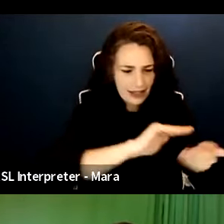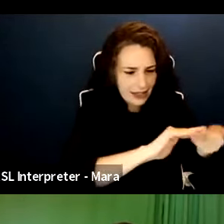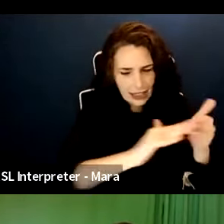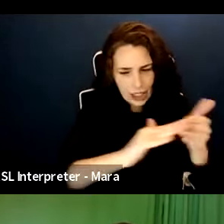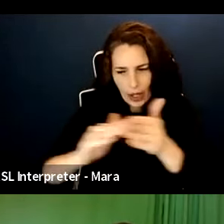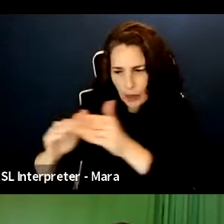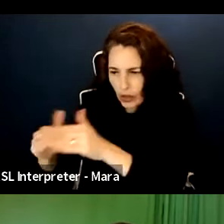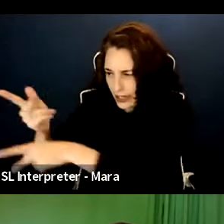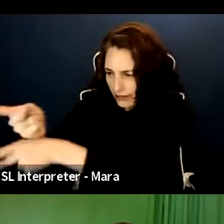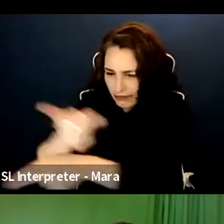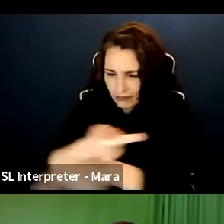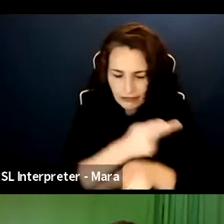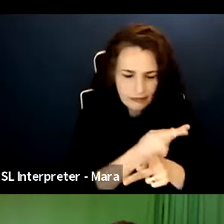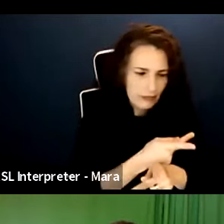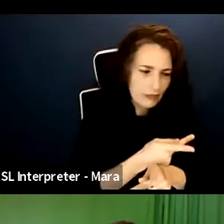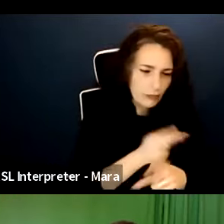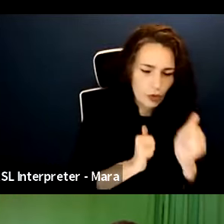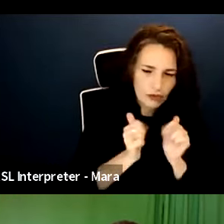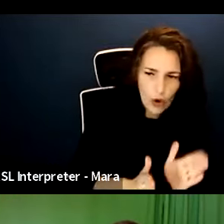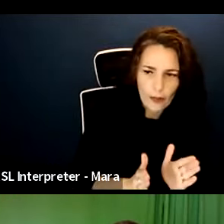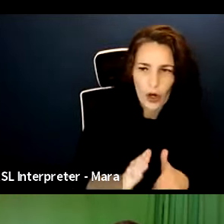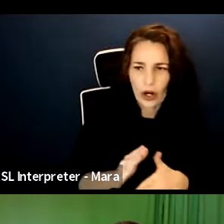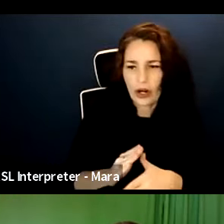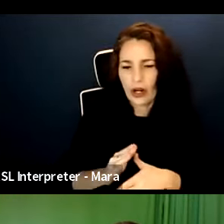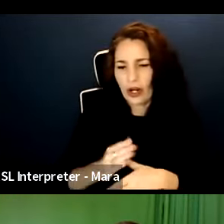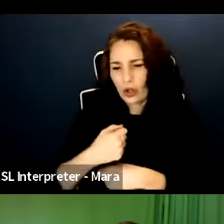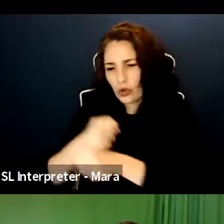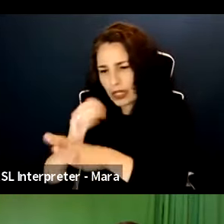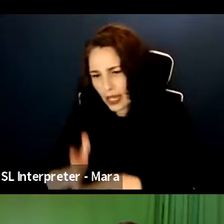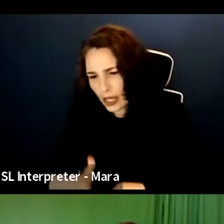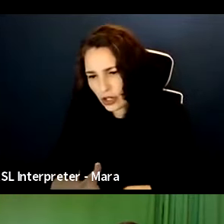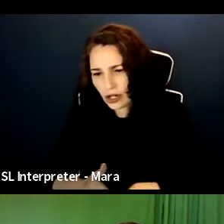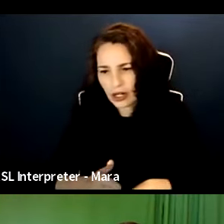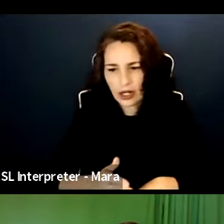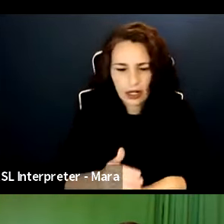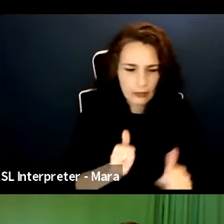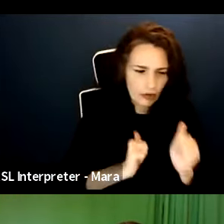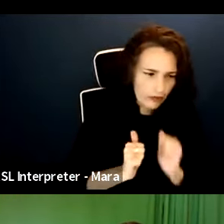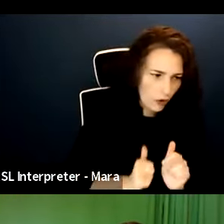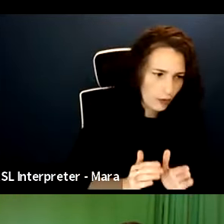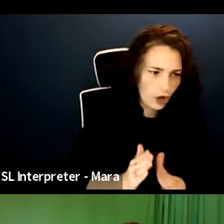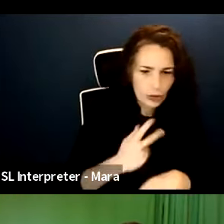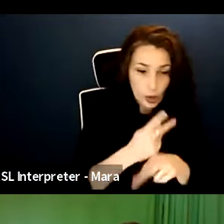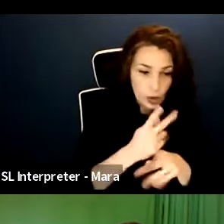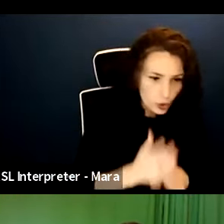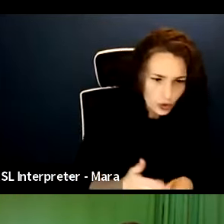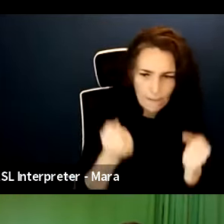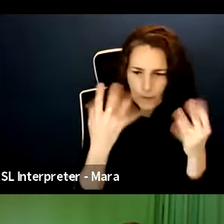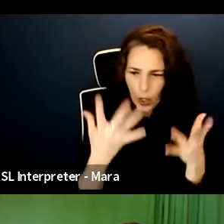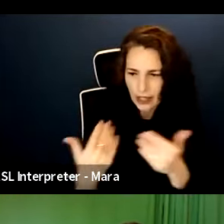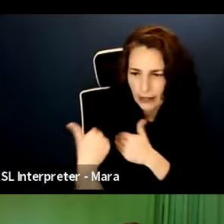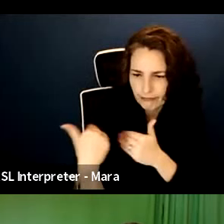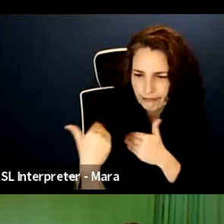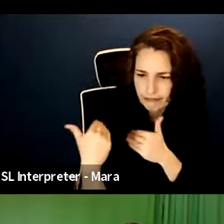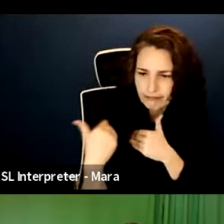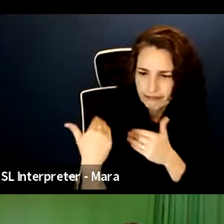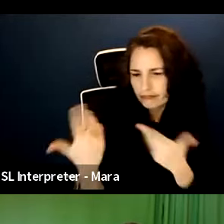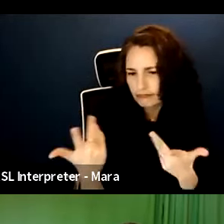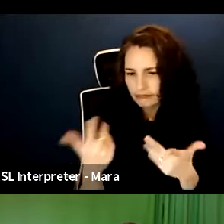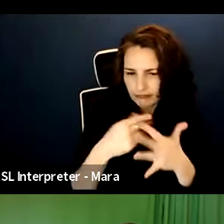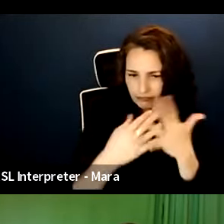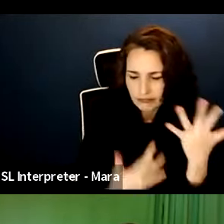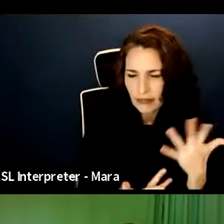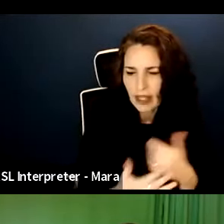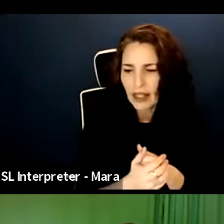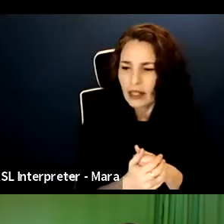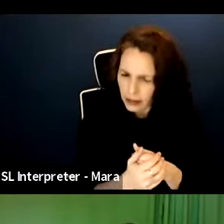uh, creator, performer, producer, multi-hyphenate. Uh, we want to make sure that just because we have this flexibility in this new contract that